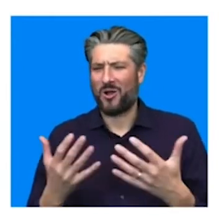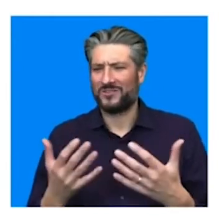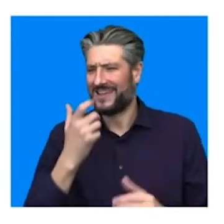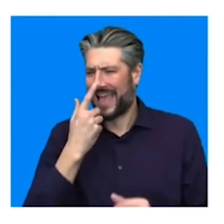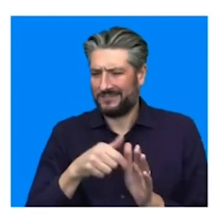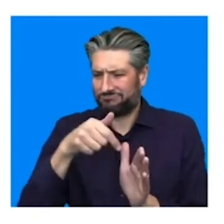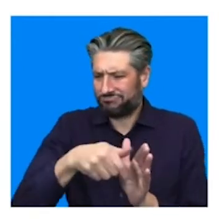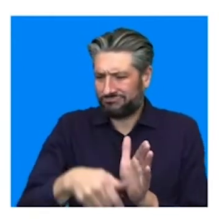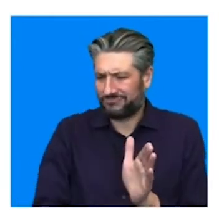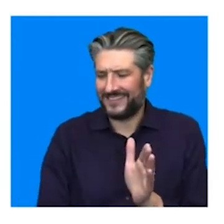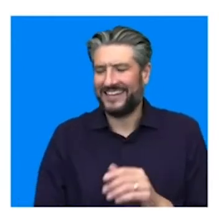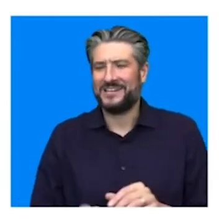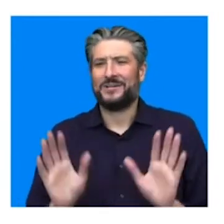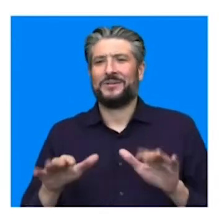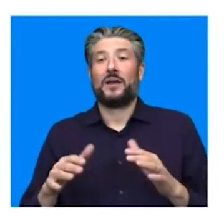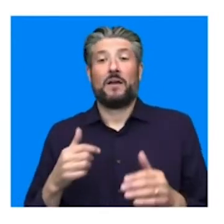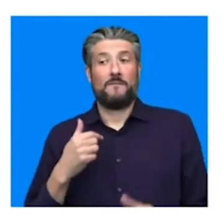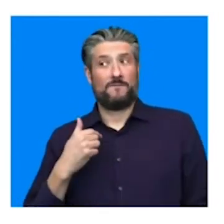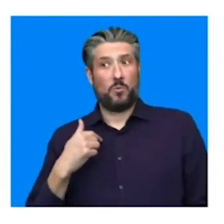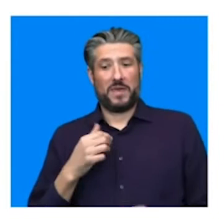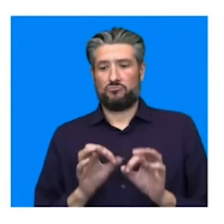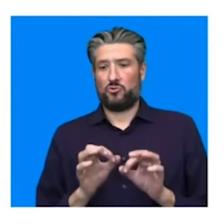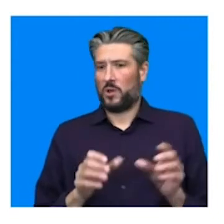From a science point of I find that quite cool.